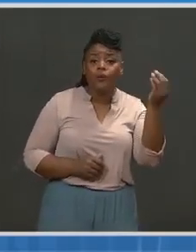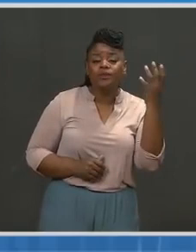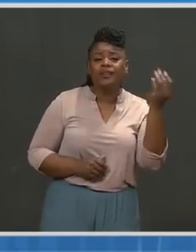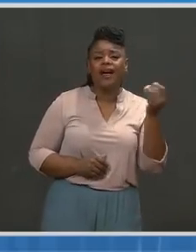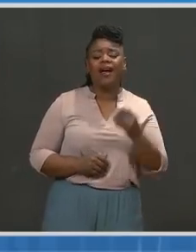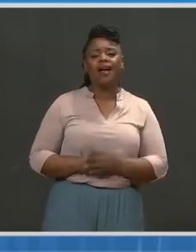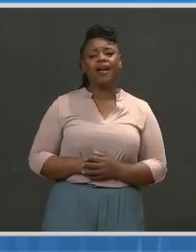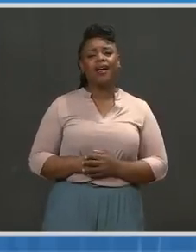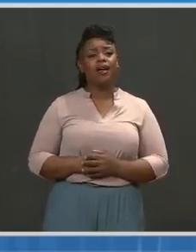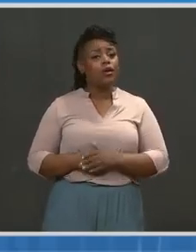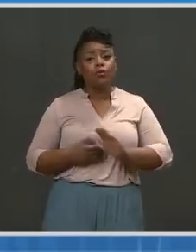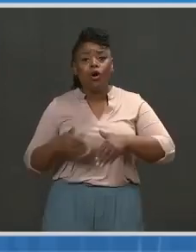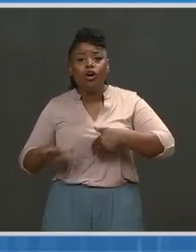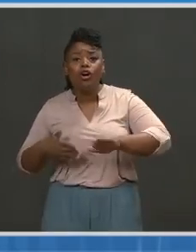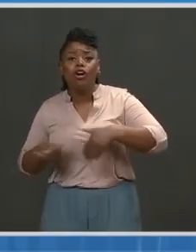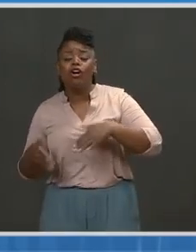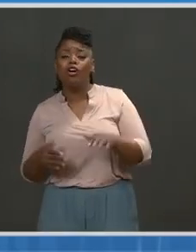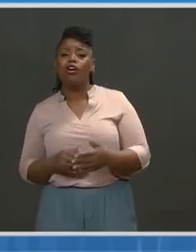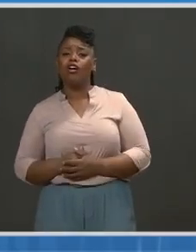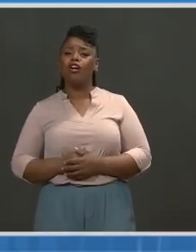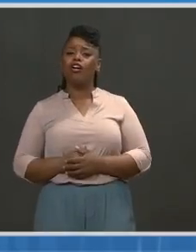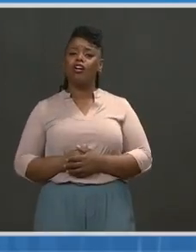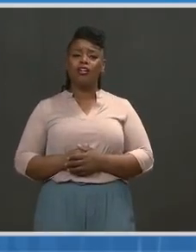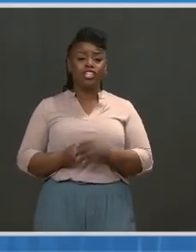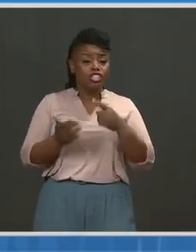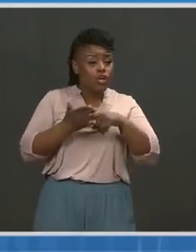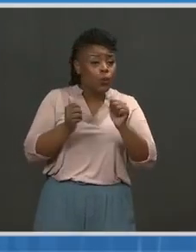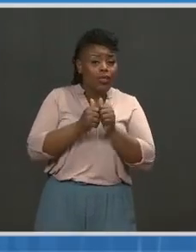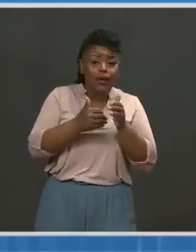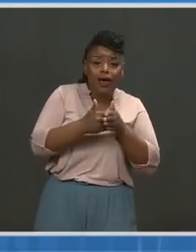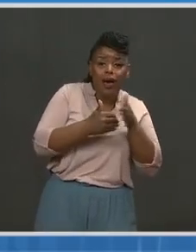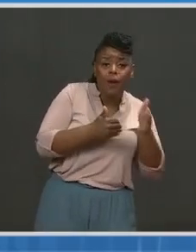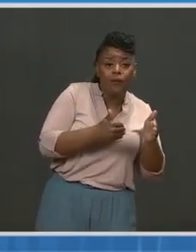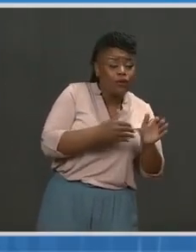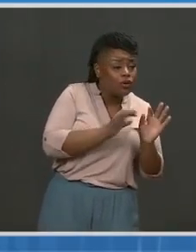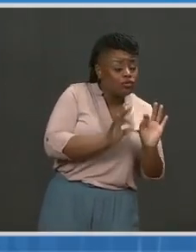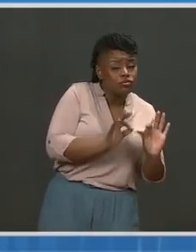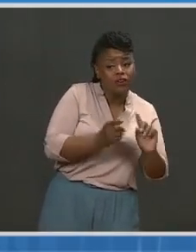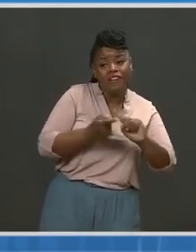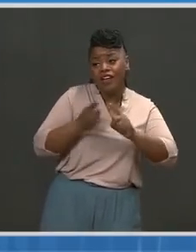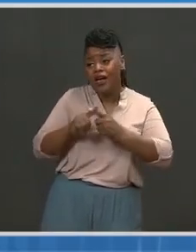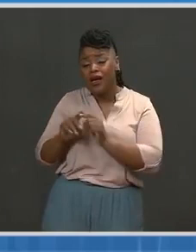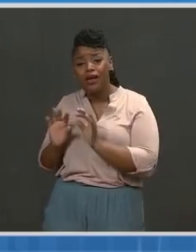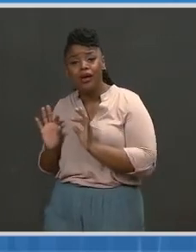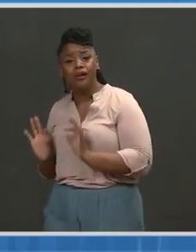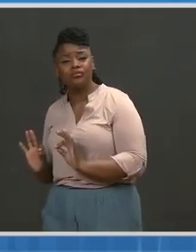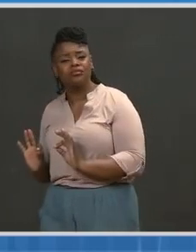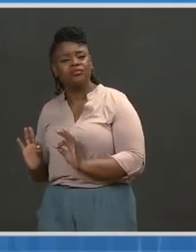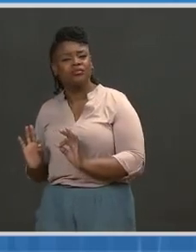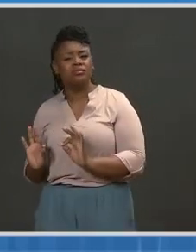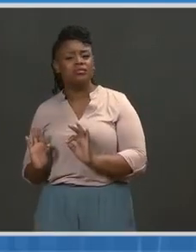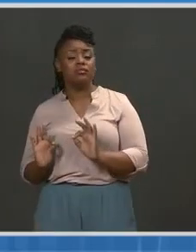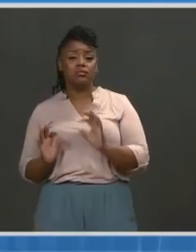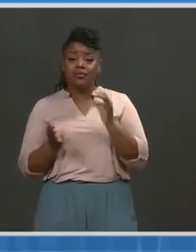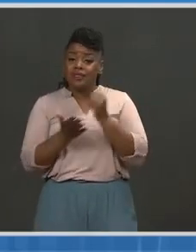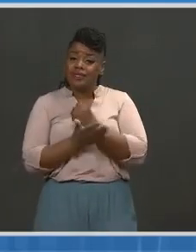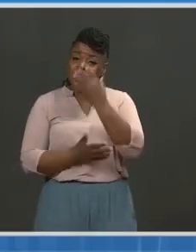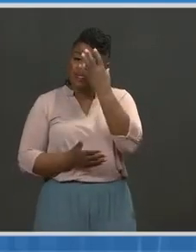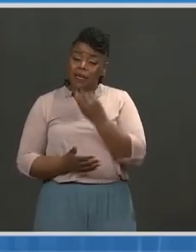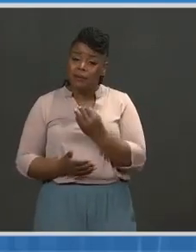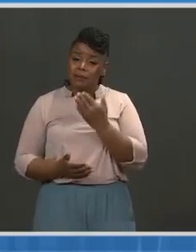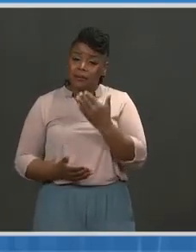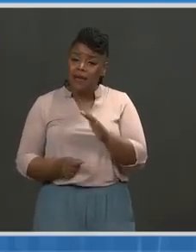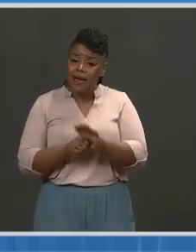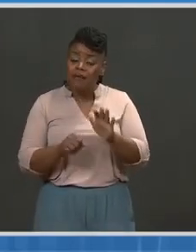a friend, connect or check in on a neighbor. While you make sure you are getting enough sleep, eating balanced and healthy